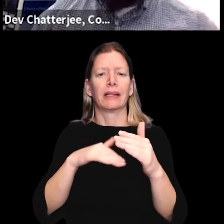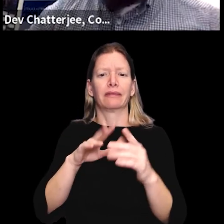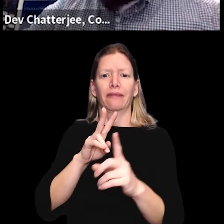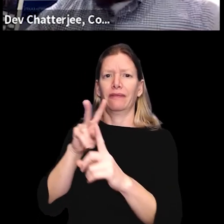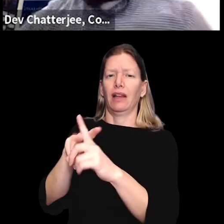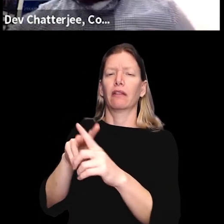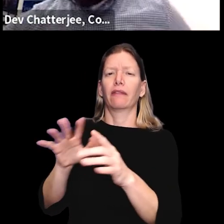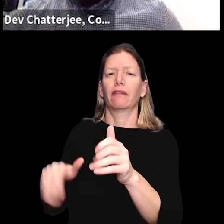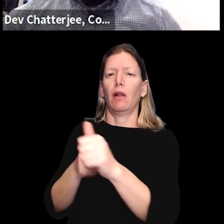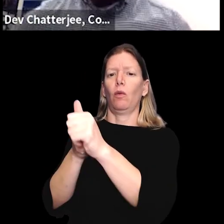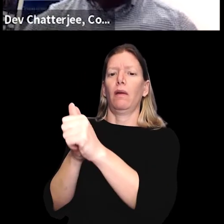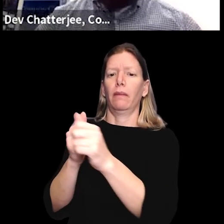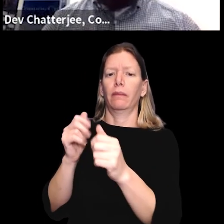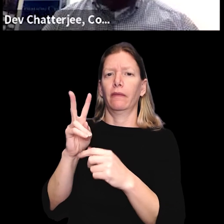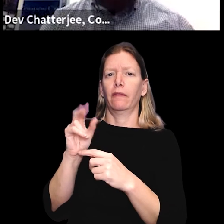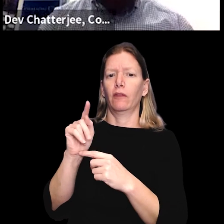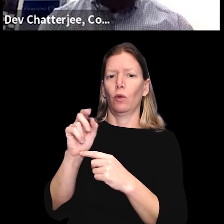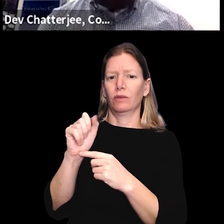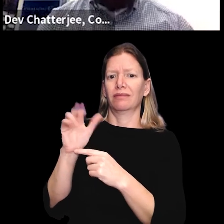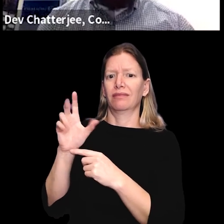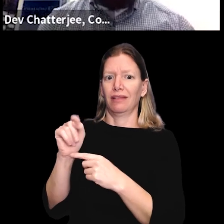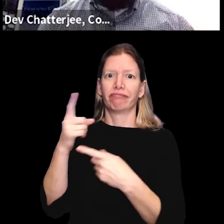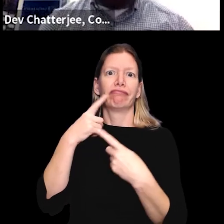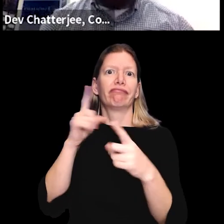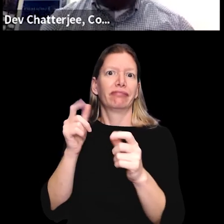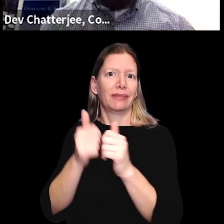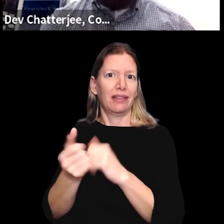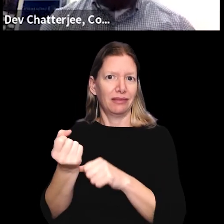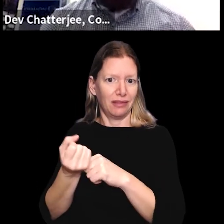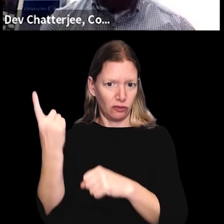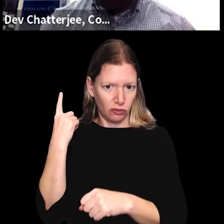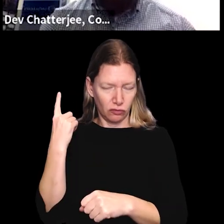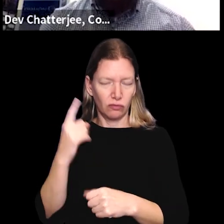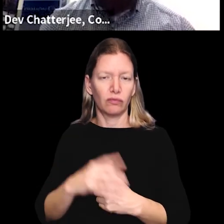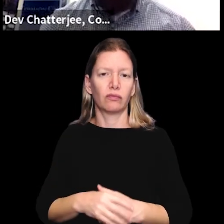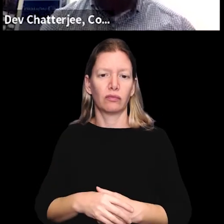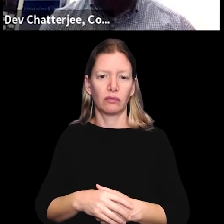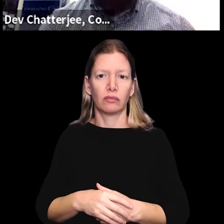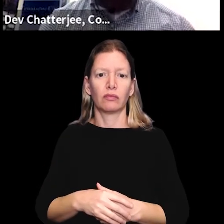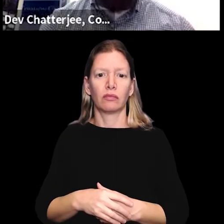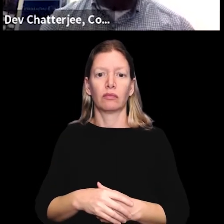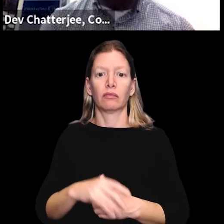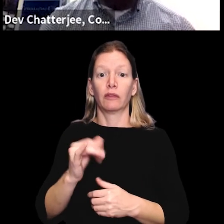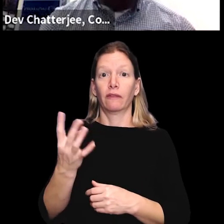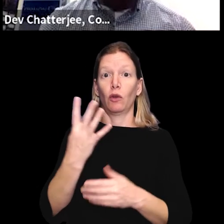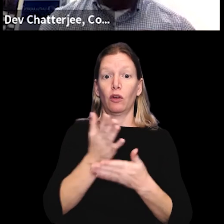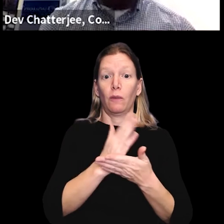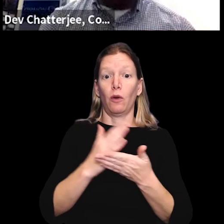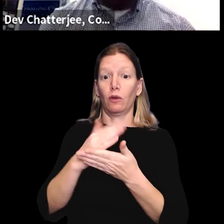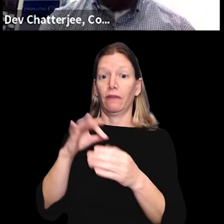filed as a follow up to the votes act, which was successfully passed last year.